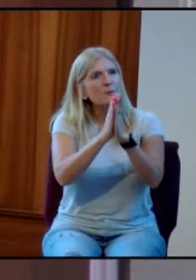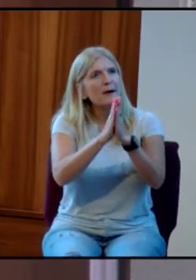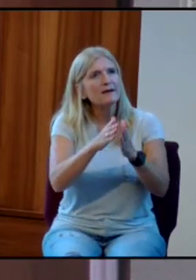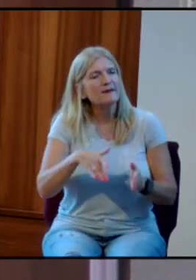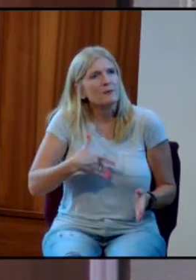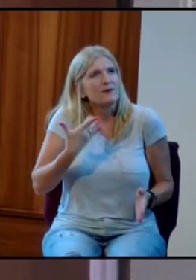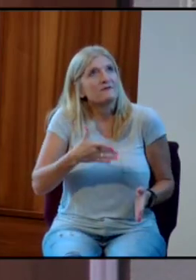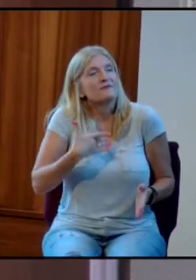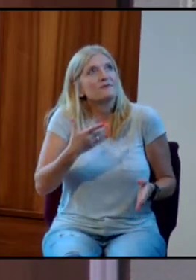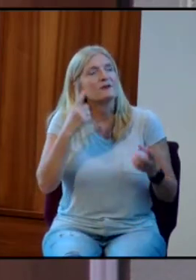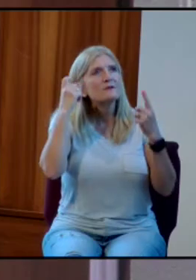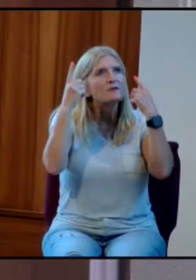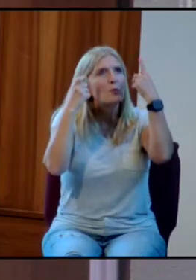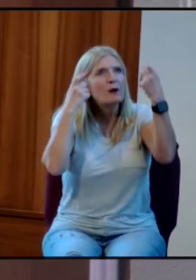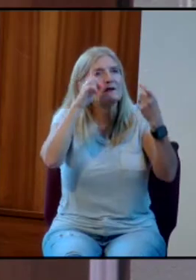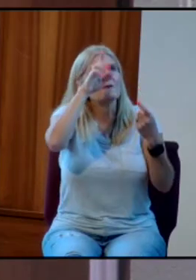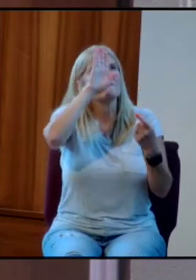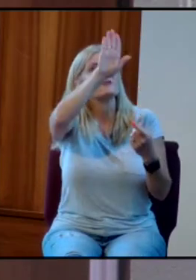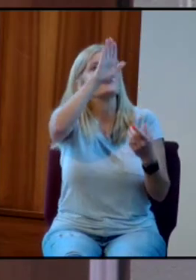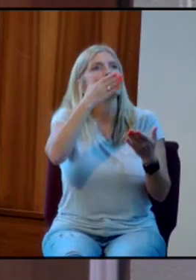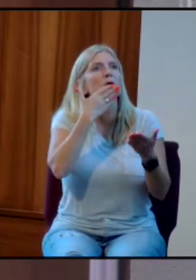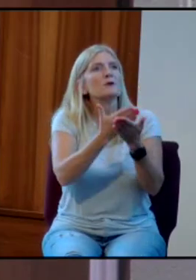wonder of your good work in us.